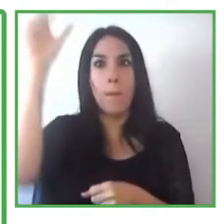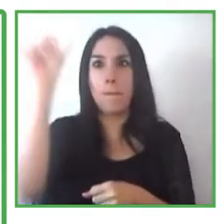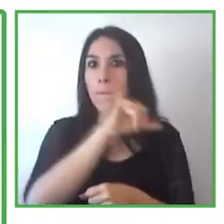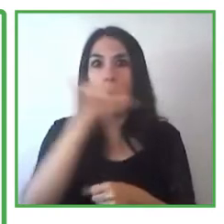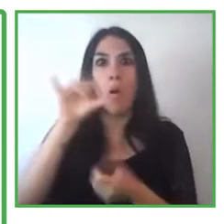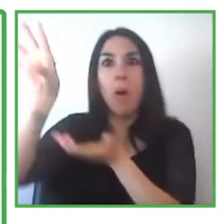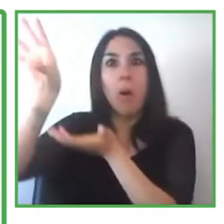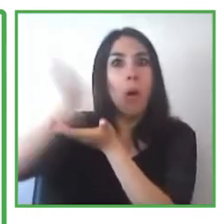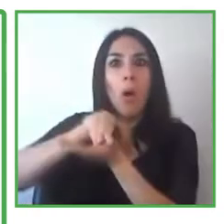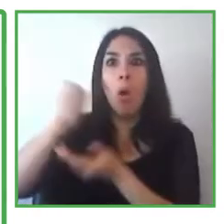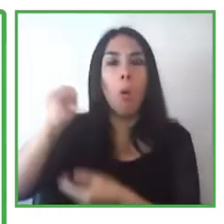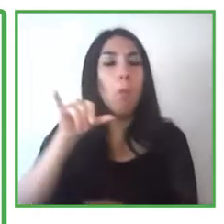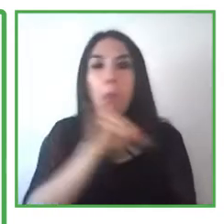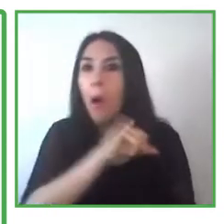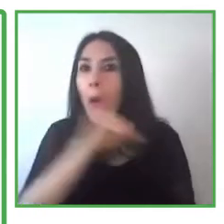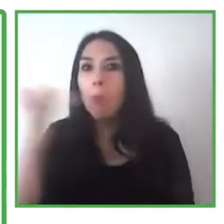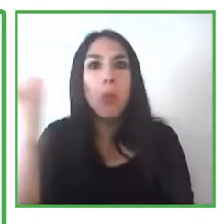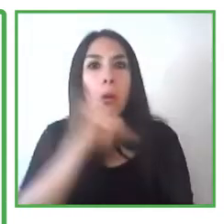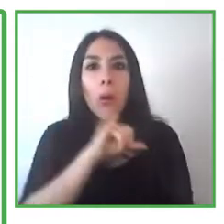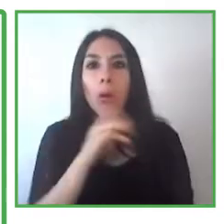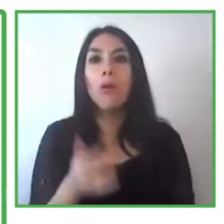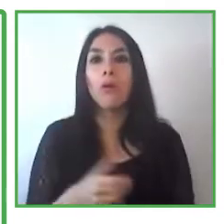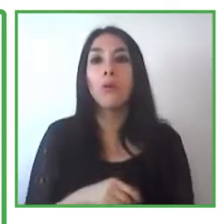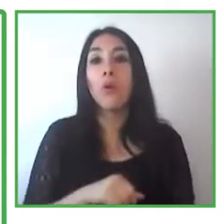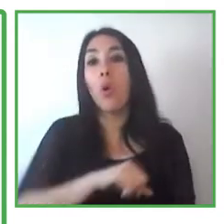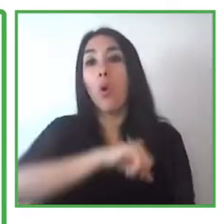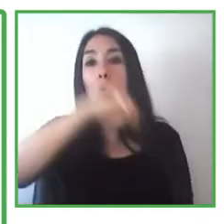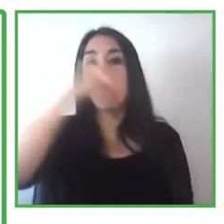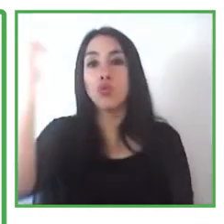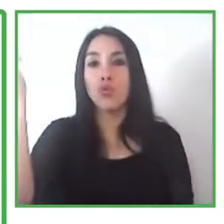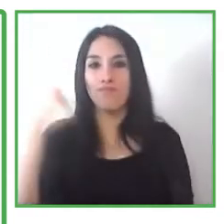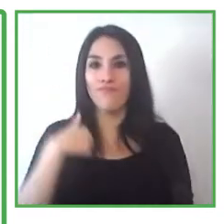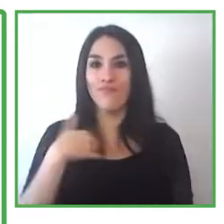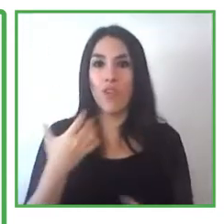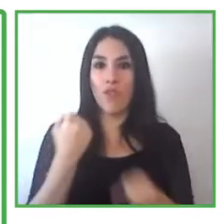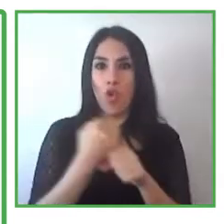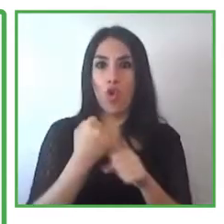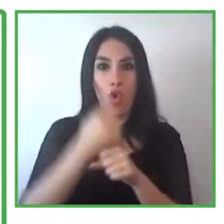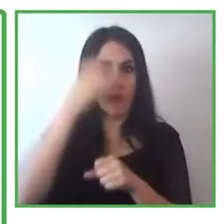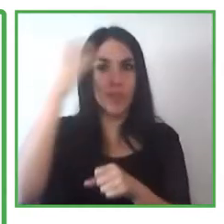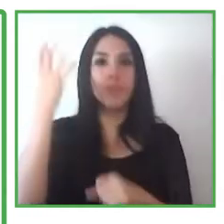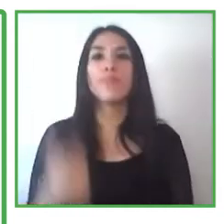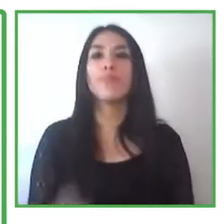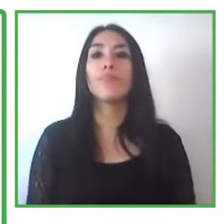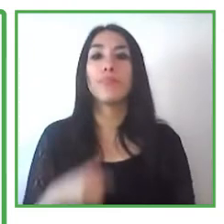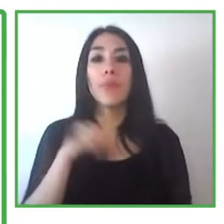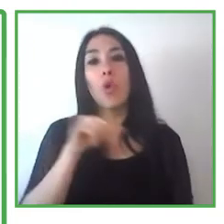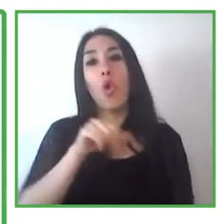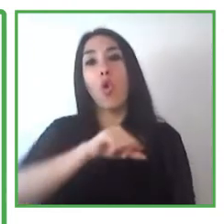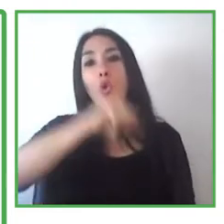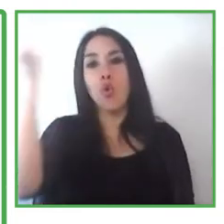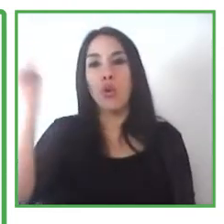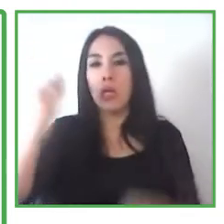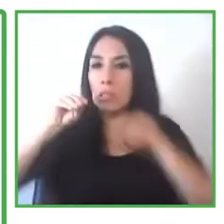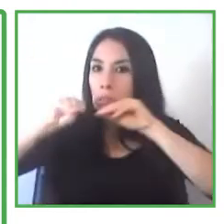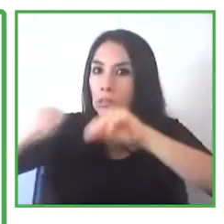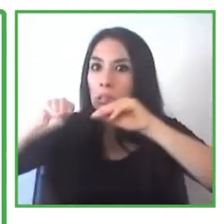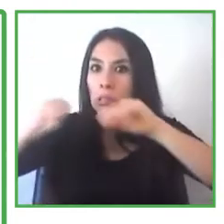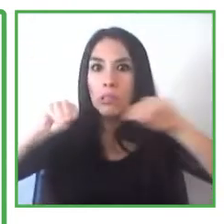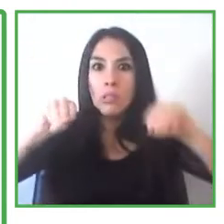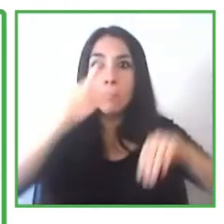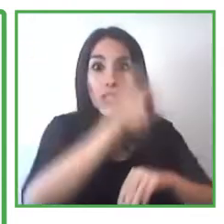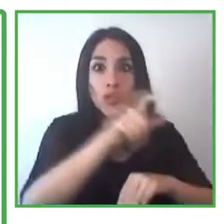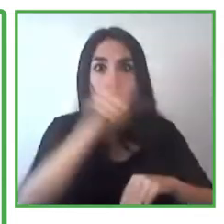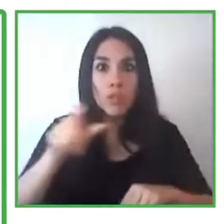the employee at the inclusion exists. Another characteristic of this modality is that once these people